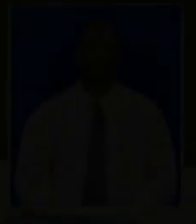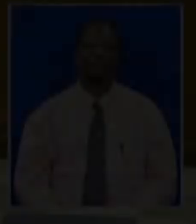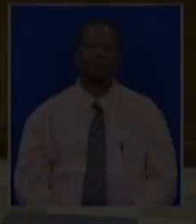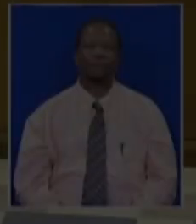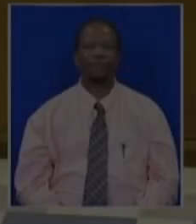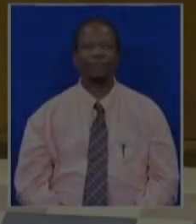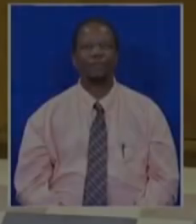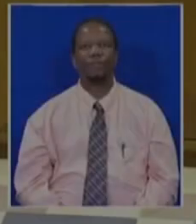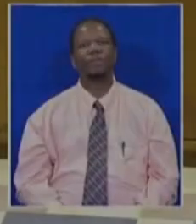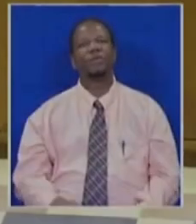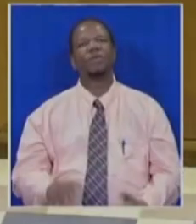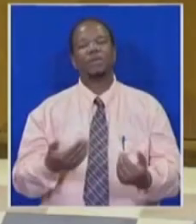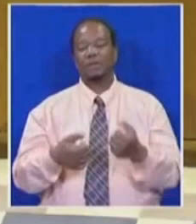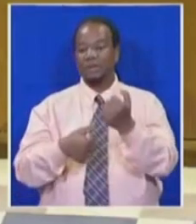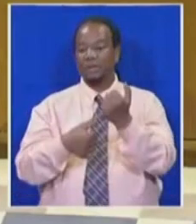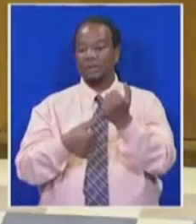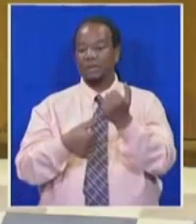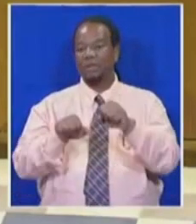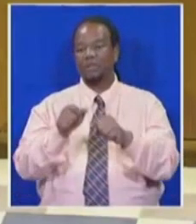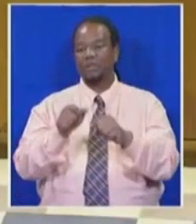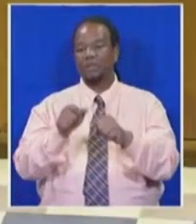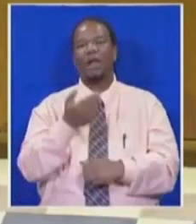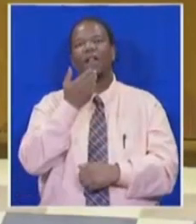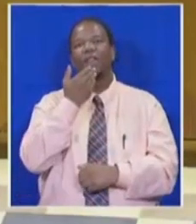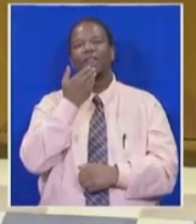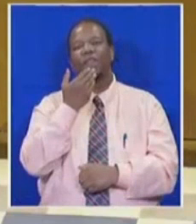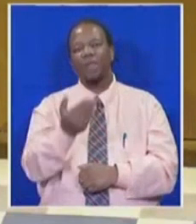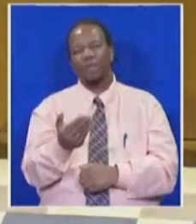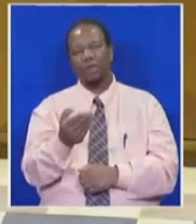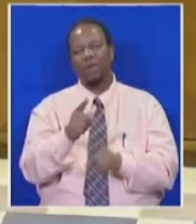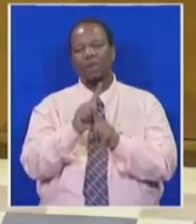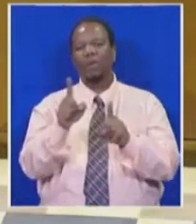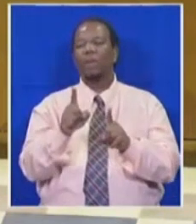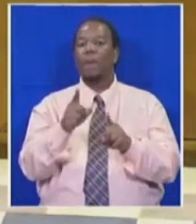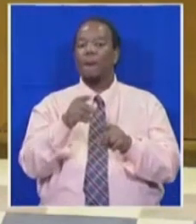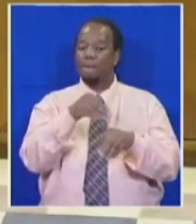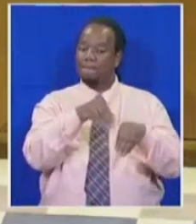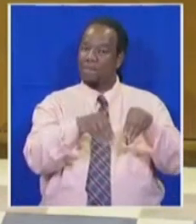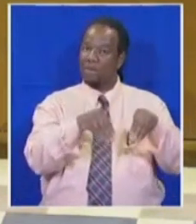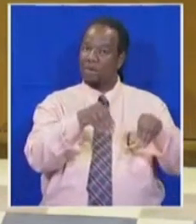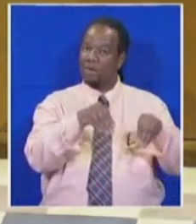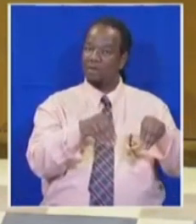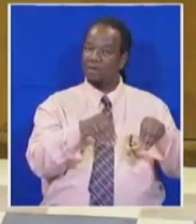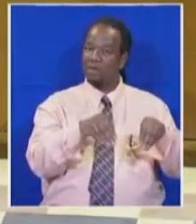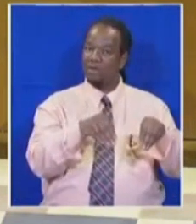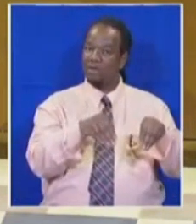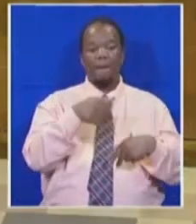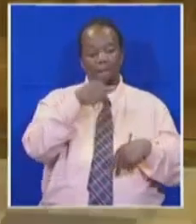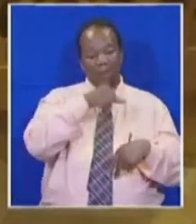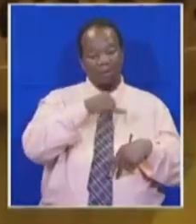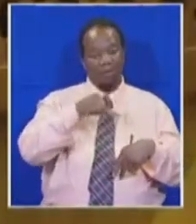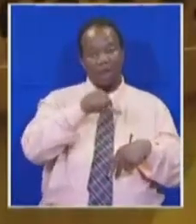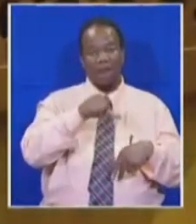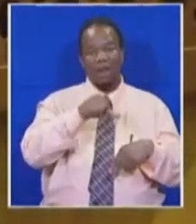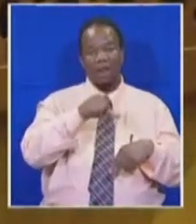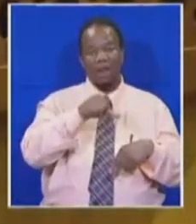Thank you Deputy Speaker. You know, the Minerals and Petroleum Resources Development Act, when